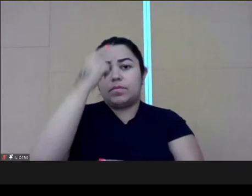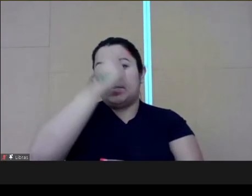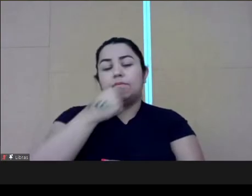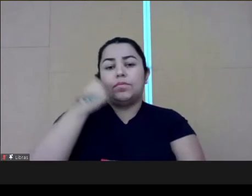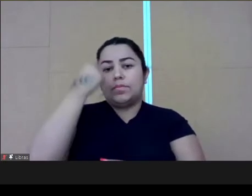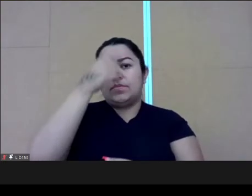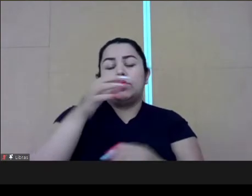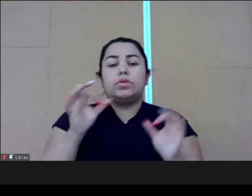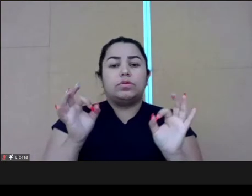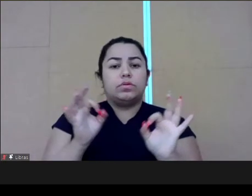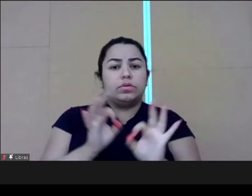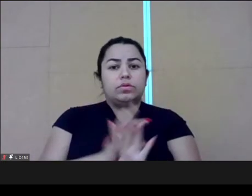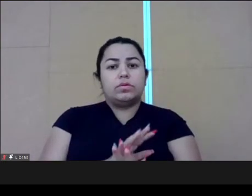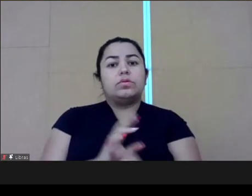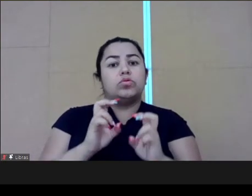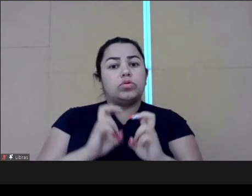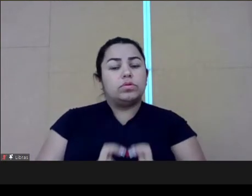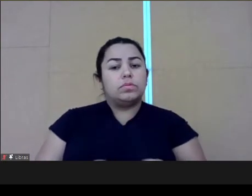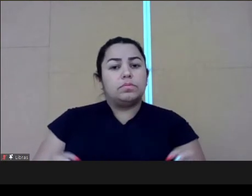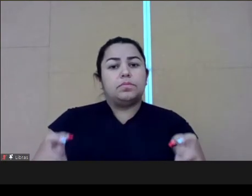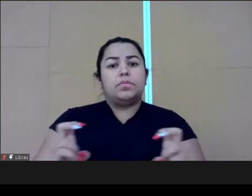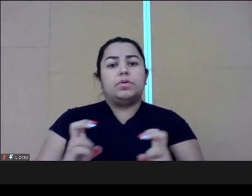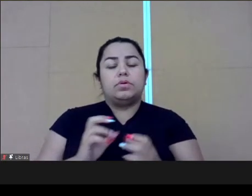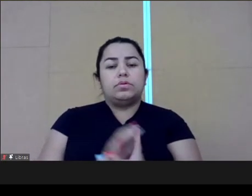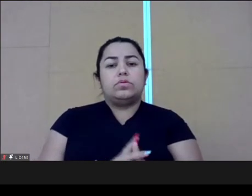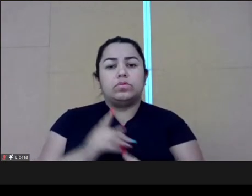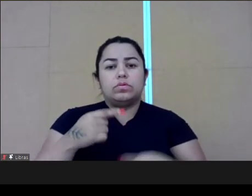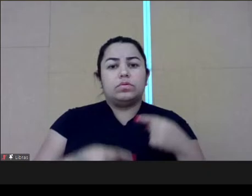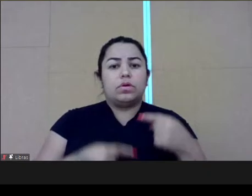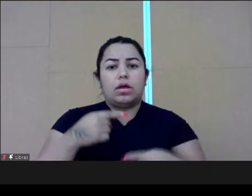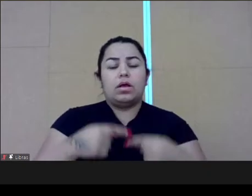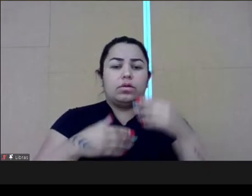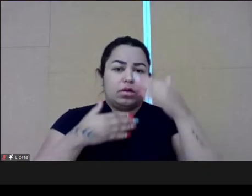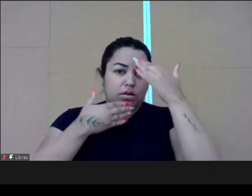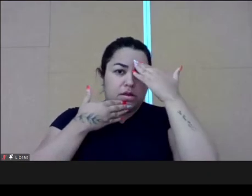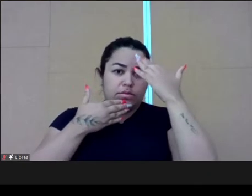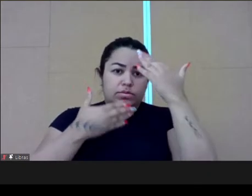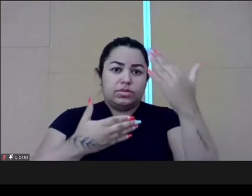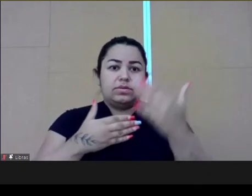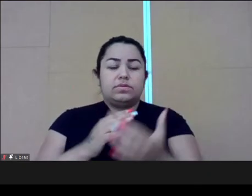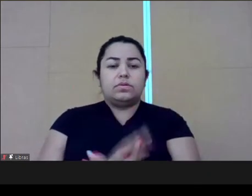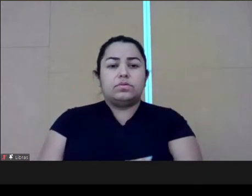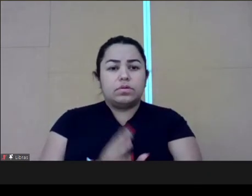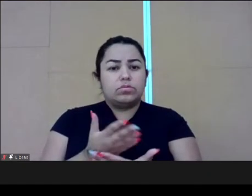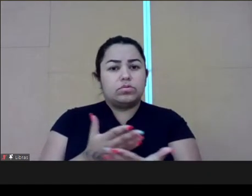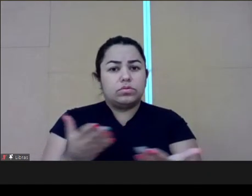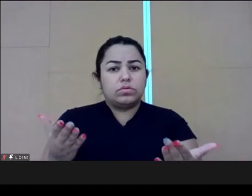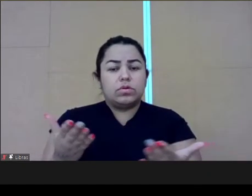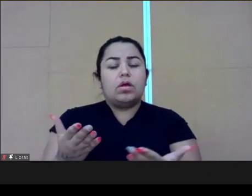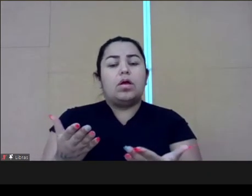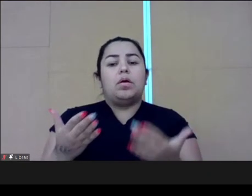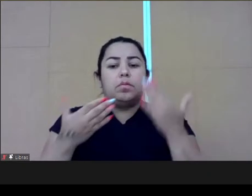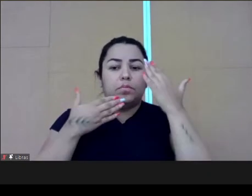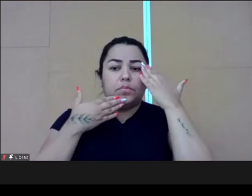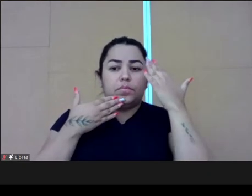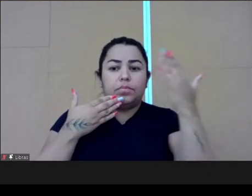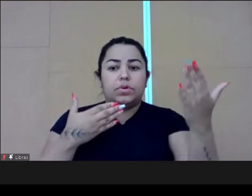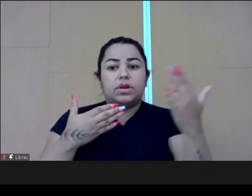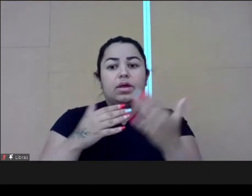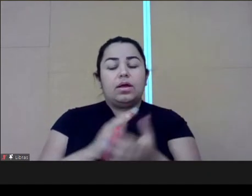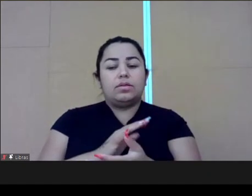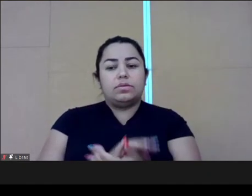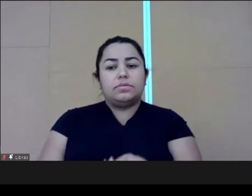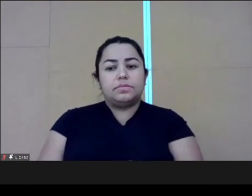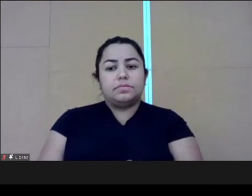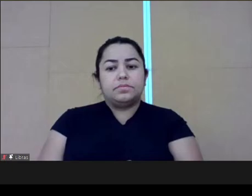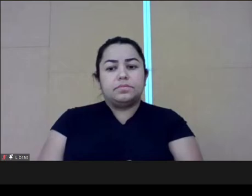So we don't have more time. I need to close up our debate section. I would like to thank all of you for